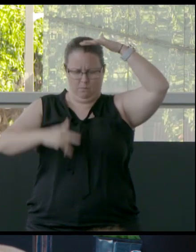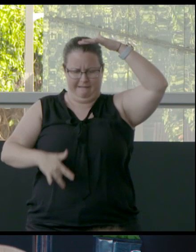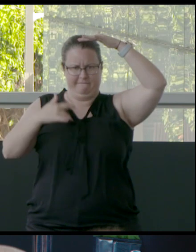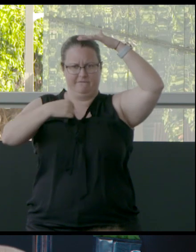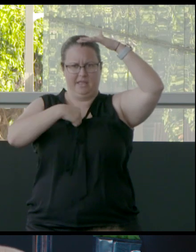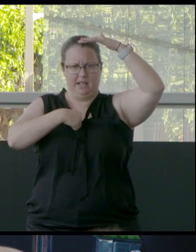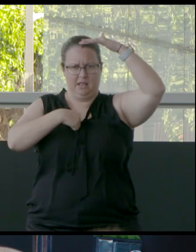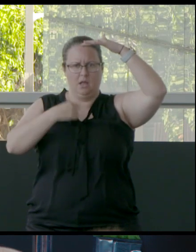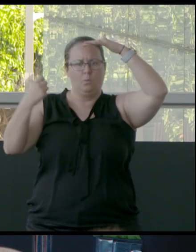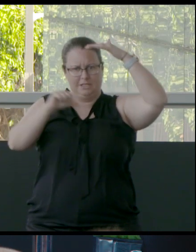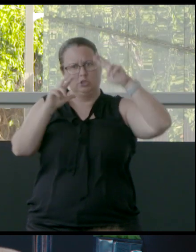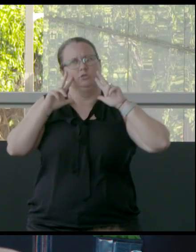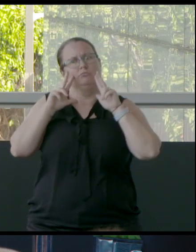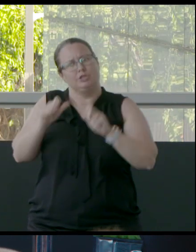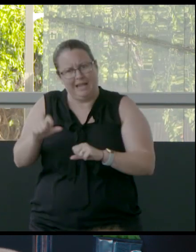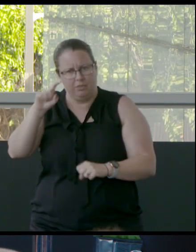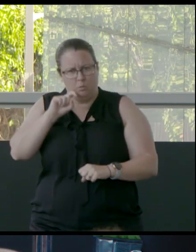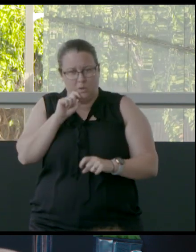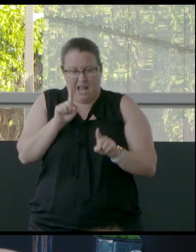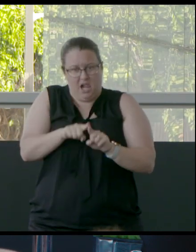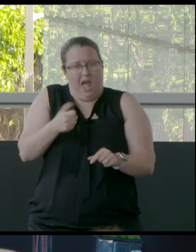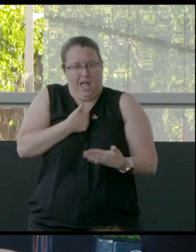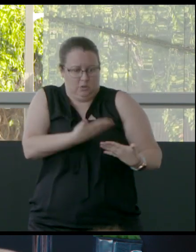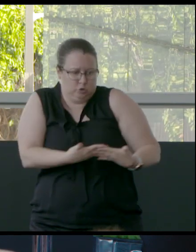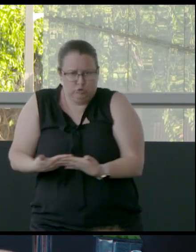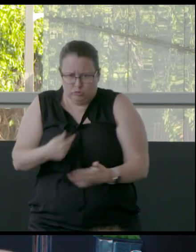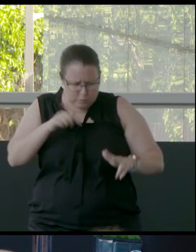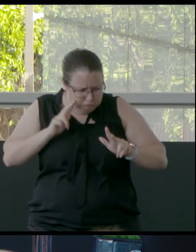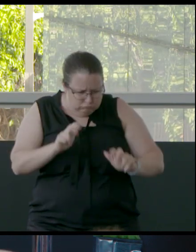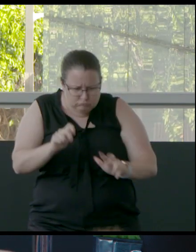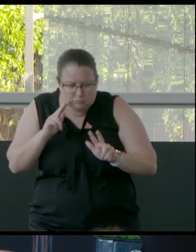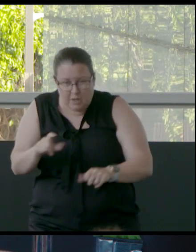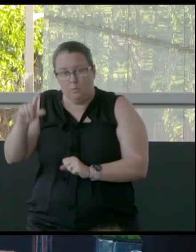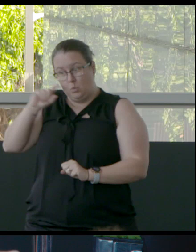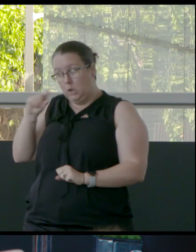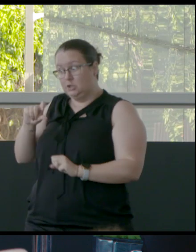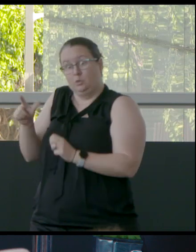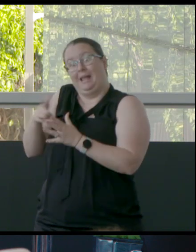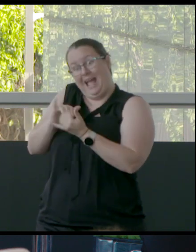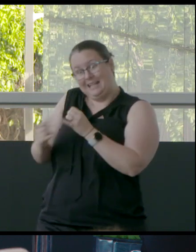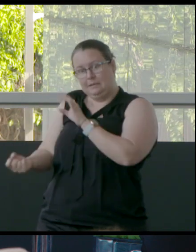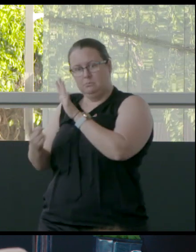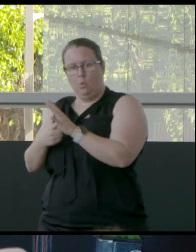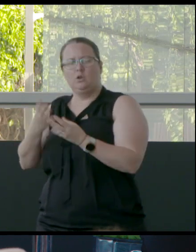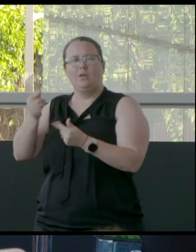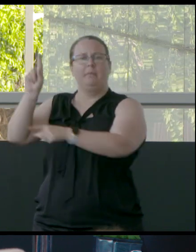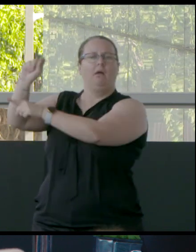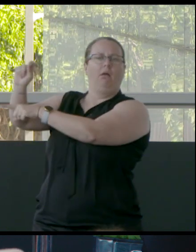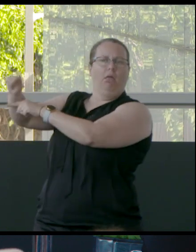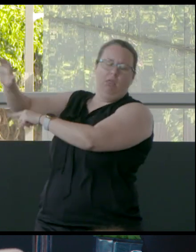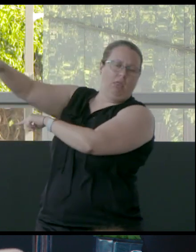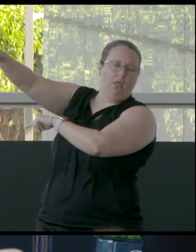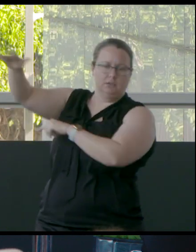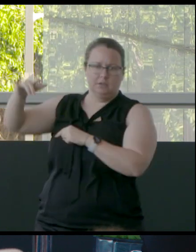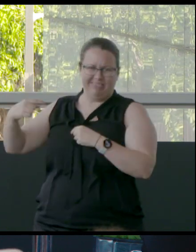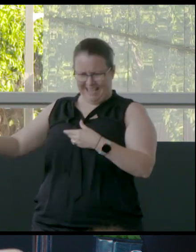should protect water, as if it's our child. You know, as important as that. It's not something over there. It's something that's